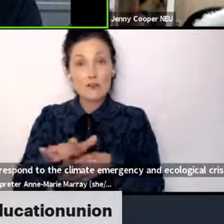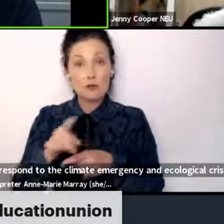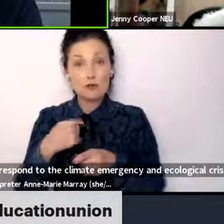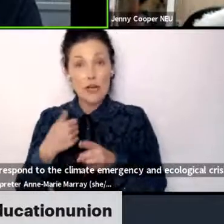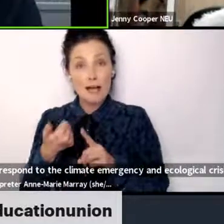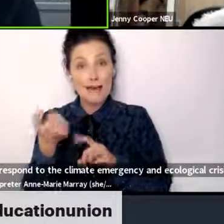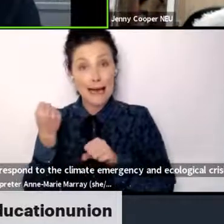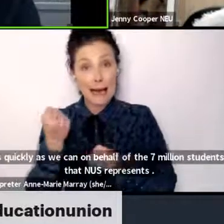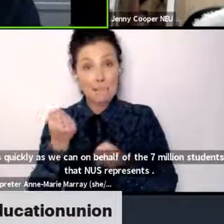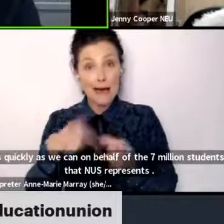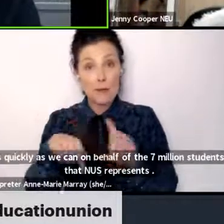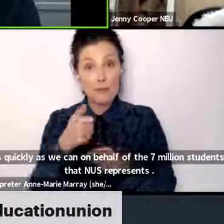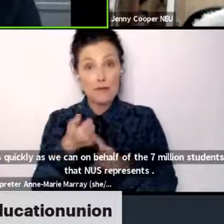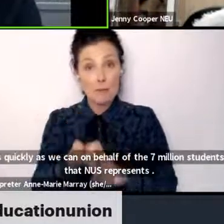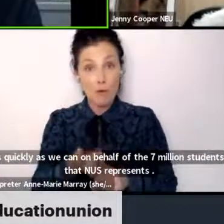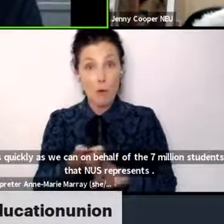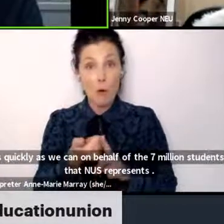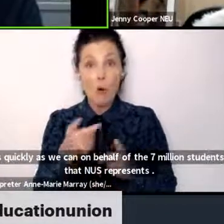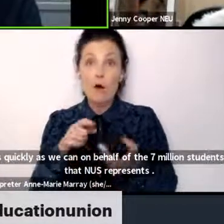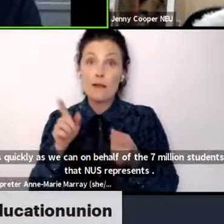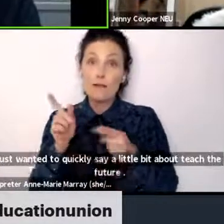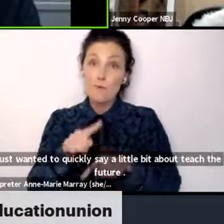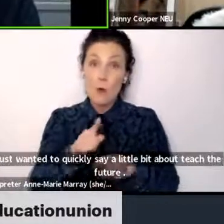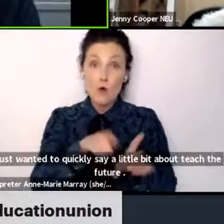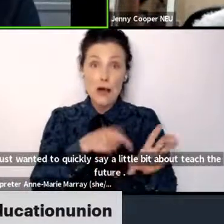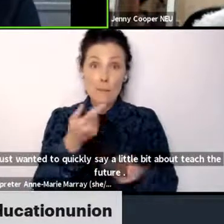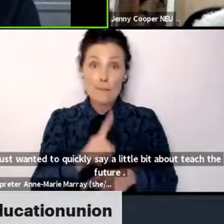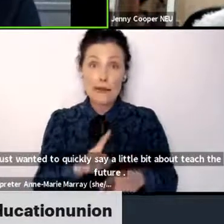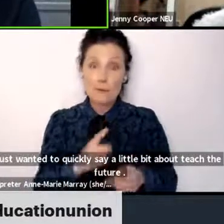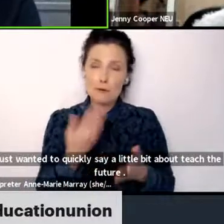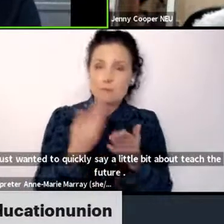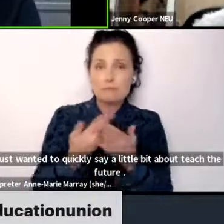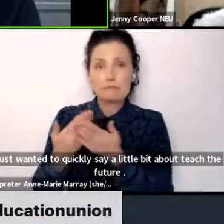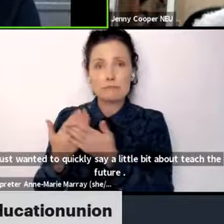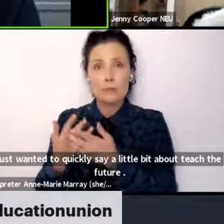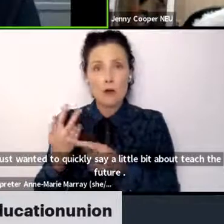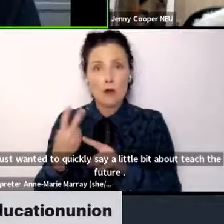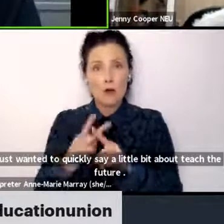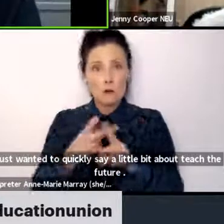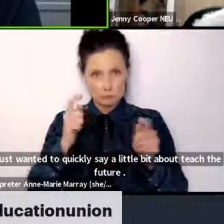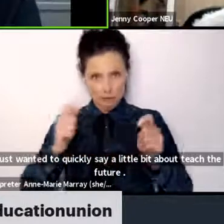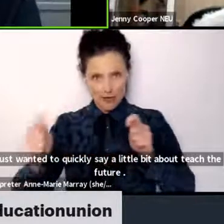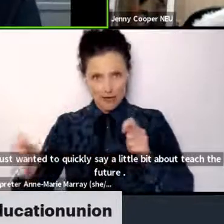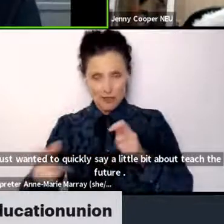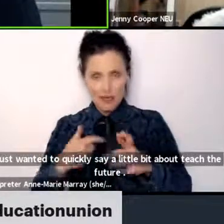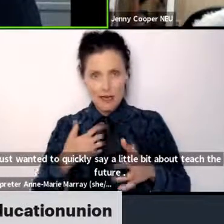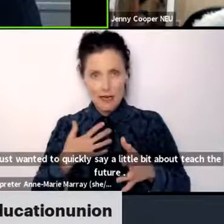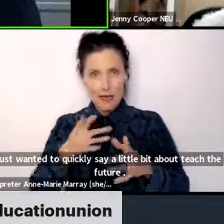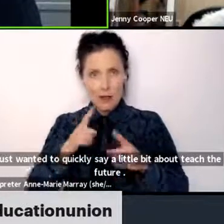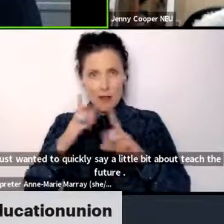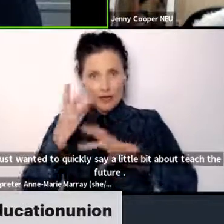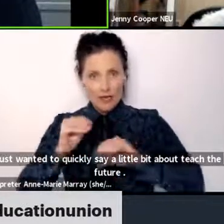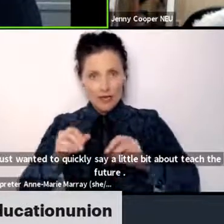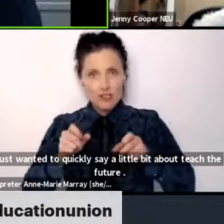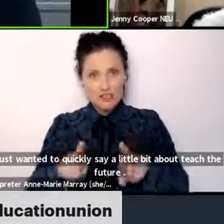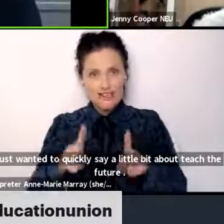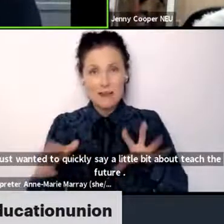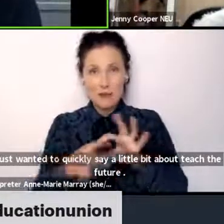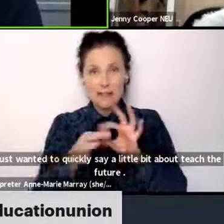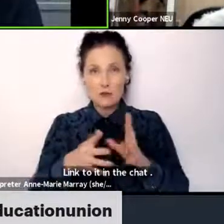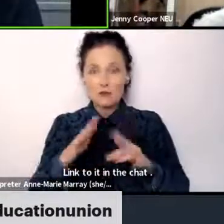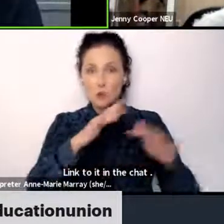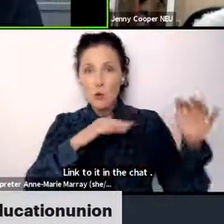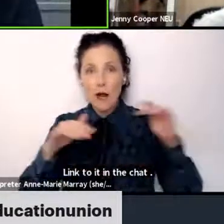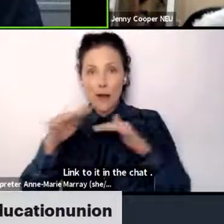supporting young people to call for the repurposing of the whole education system around the climate emergency. At the moment,